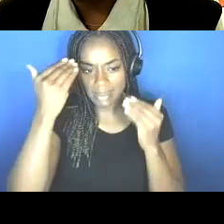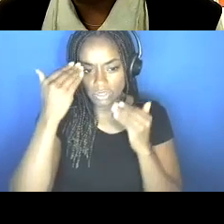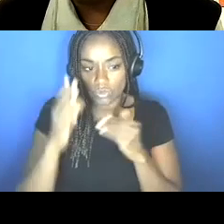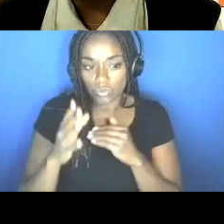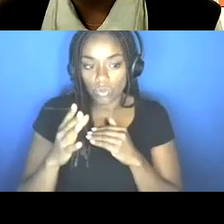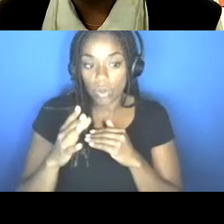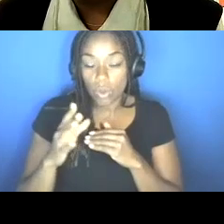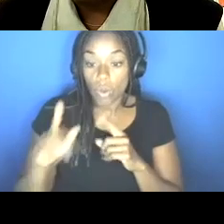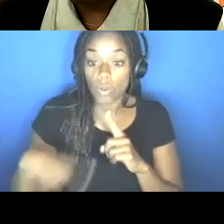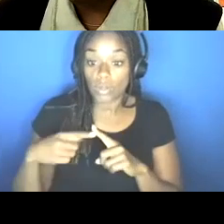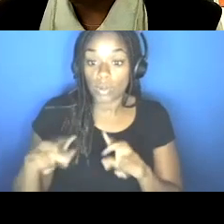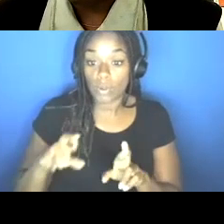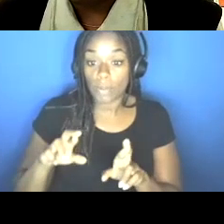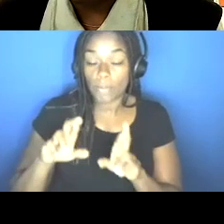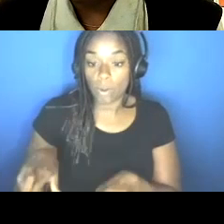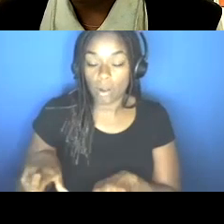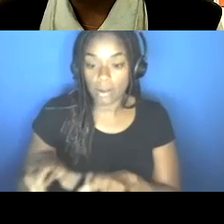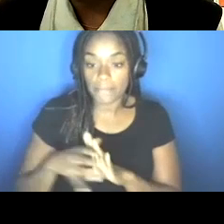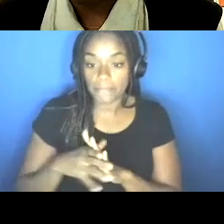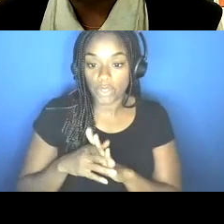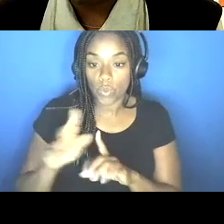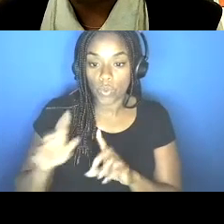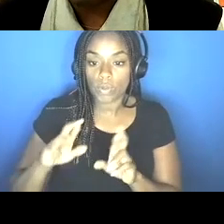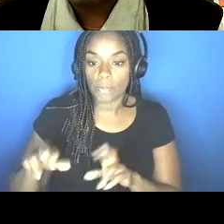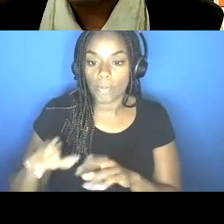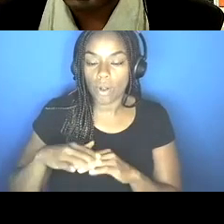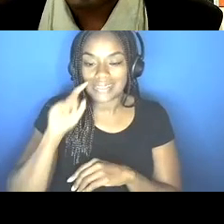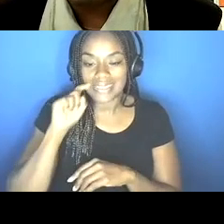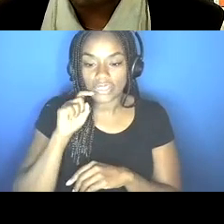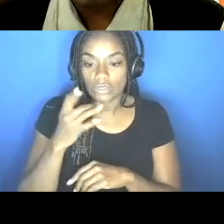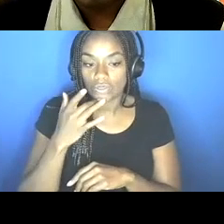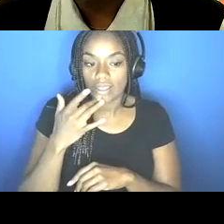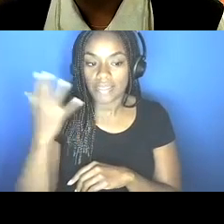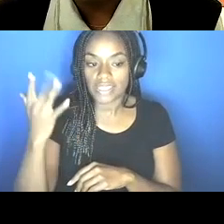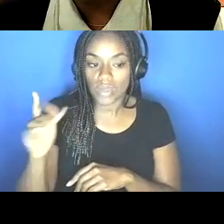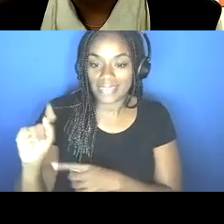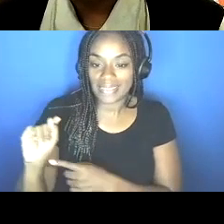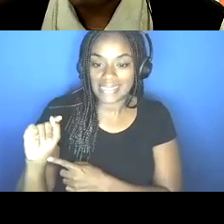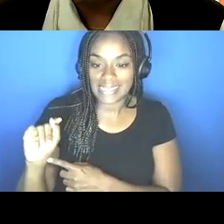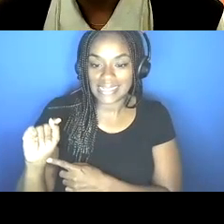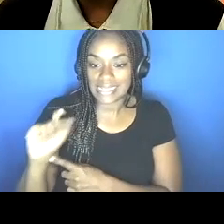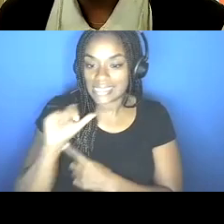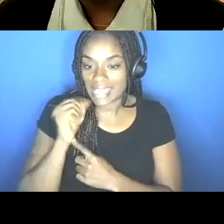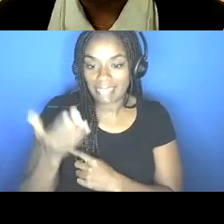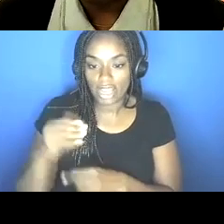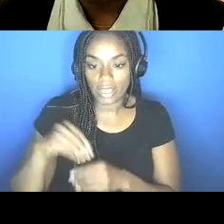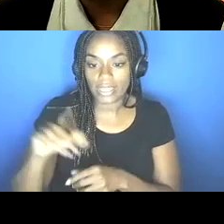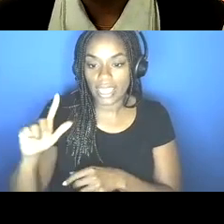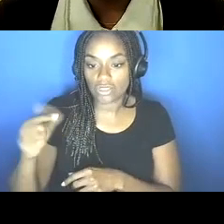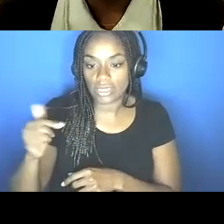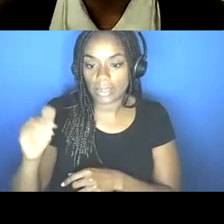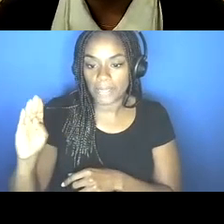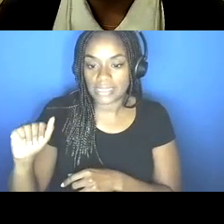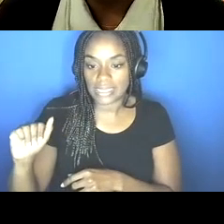when we report, uh, we report, um, on, uh, sexual orientation, so that's why the T is not an LGBTQ, uh, because, uh,